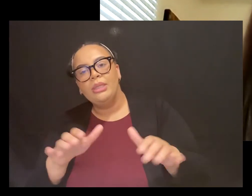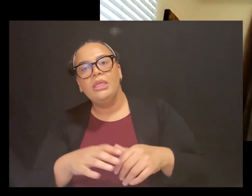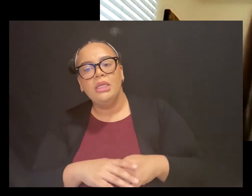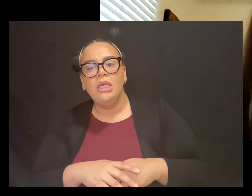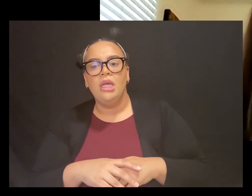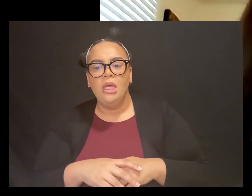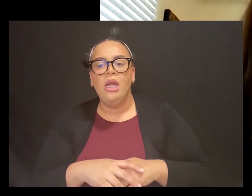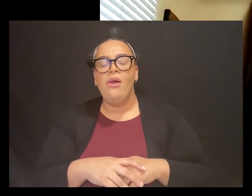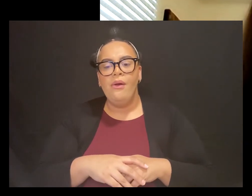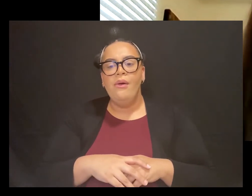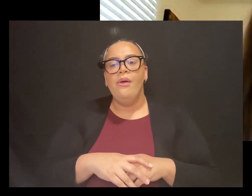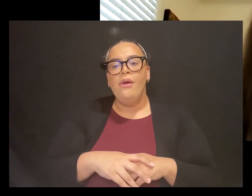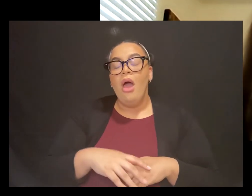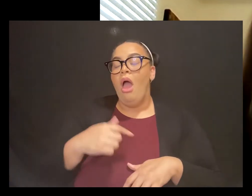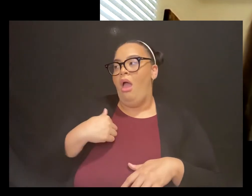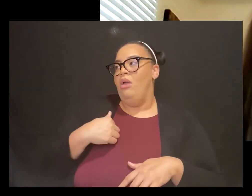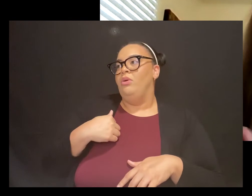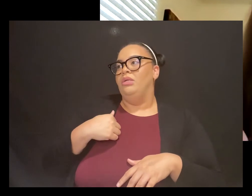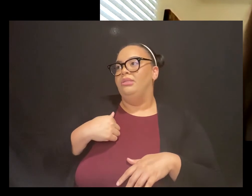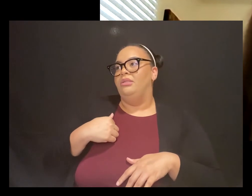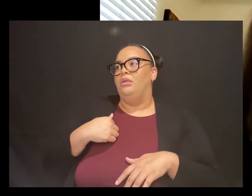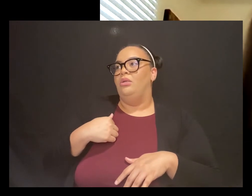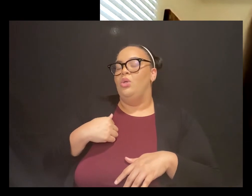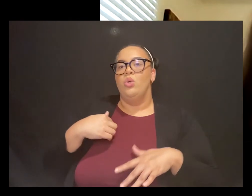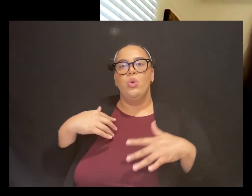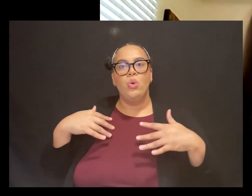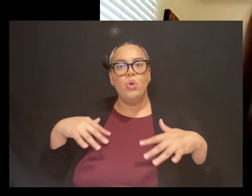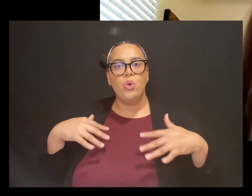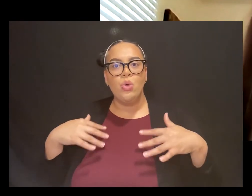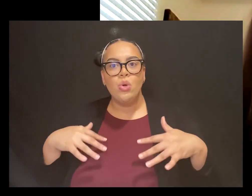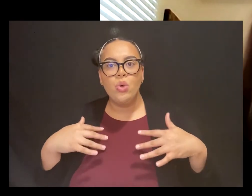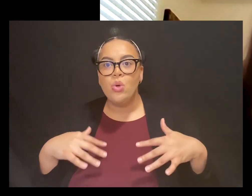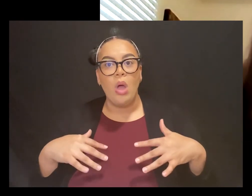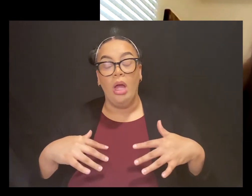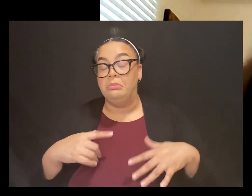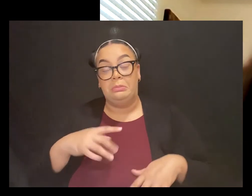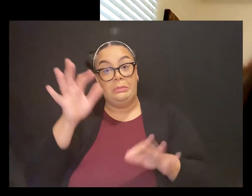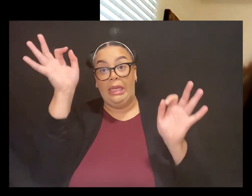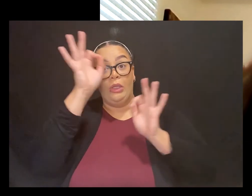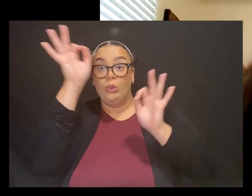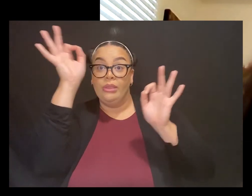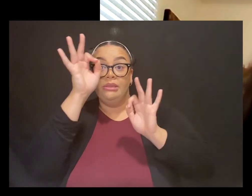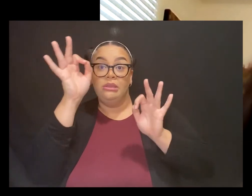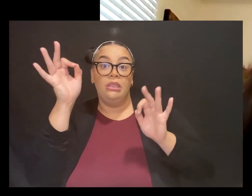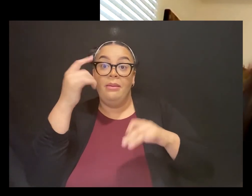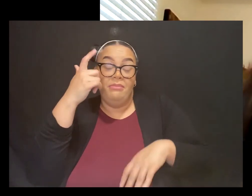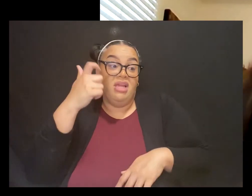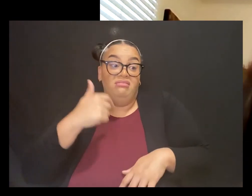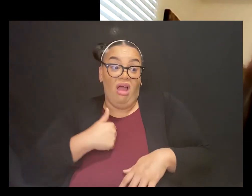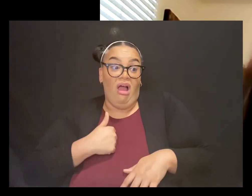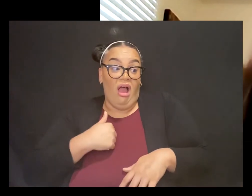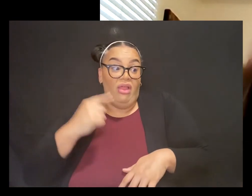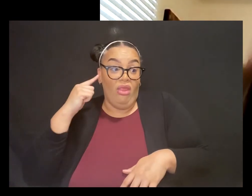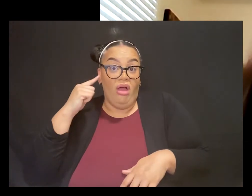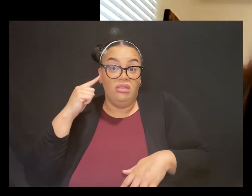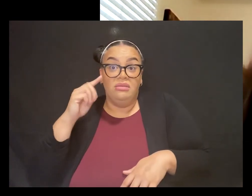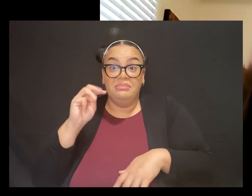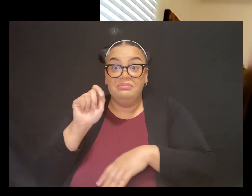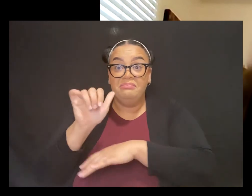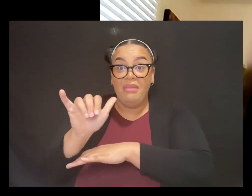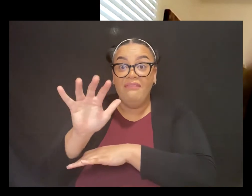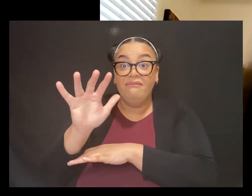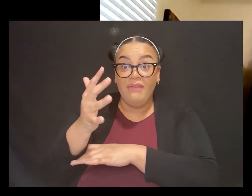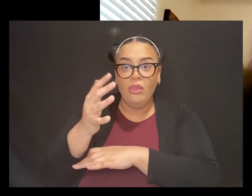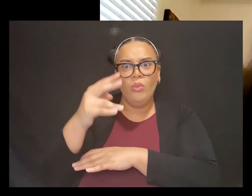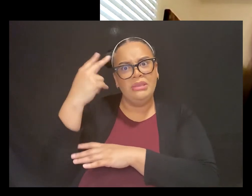uninformed, because I too thought that Cinco de Mayo was the Mexican Independence Day. So I'm, I'm